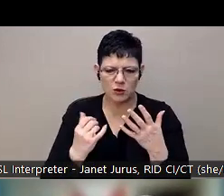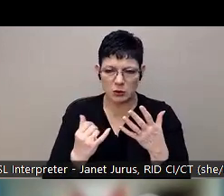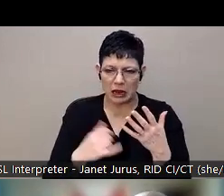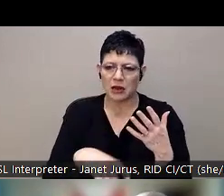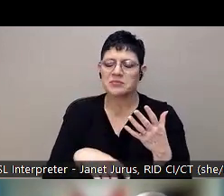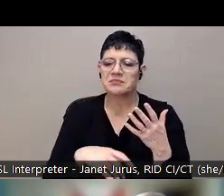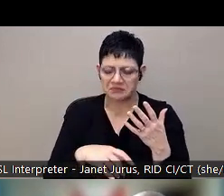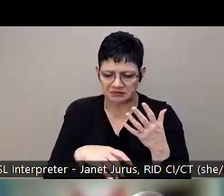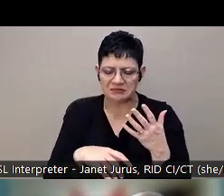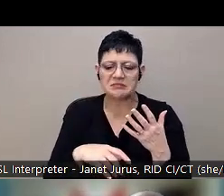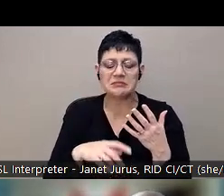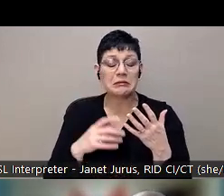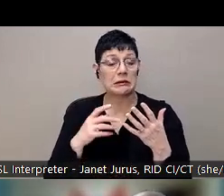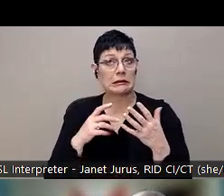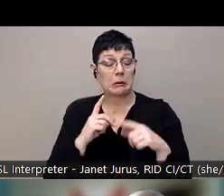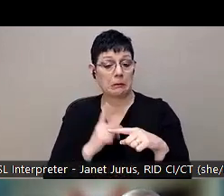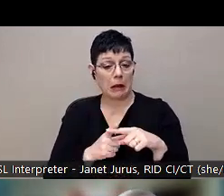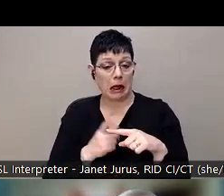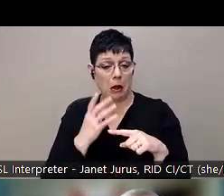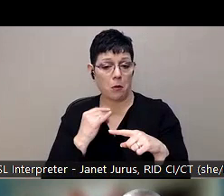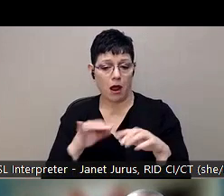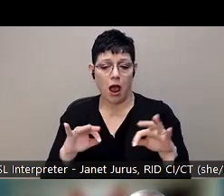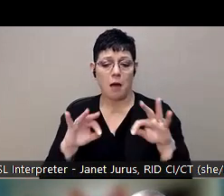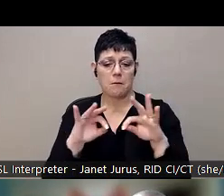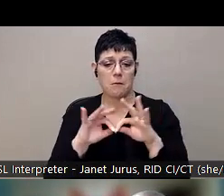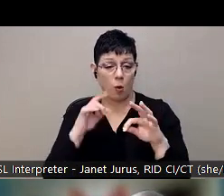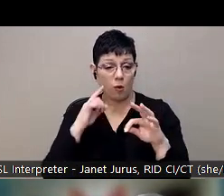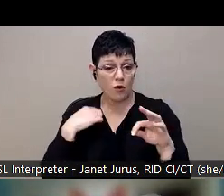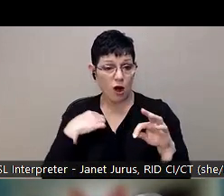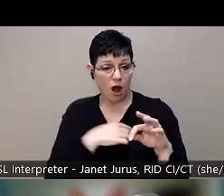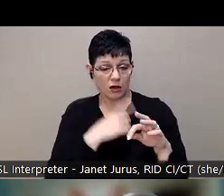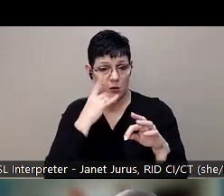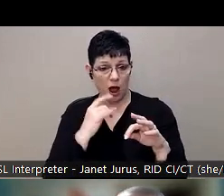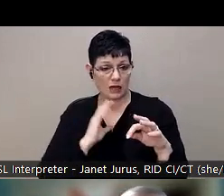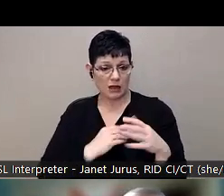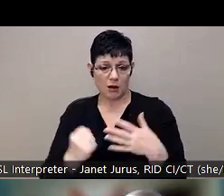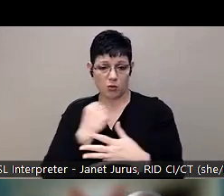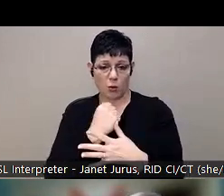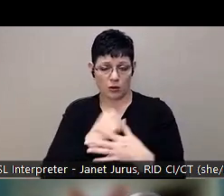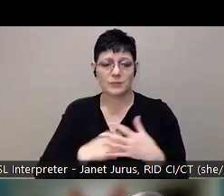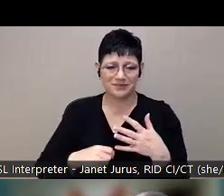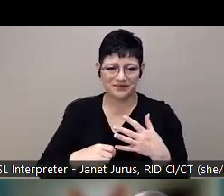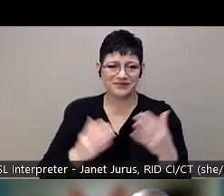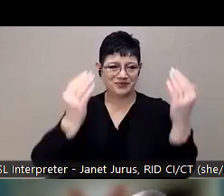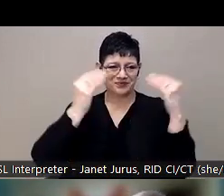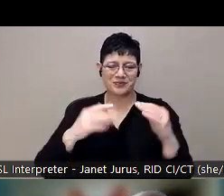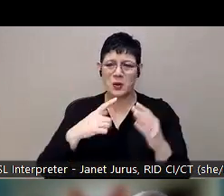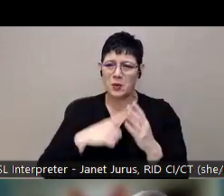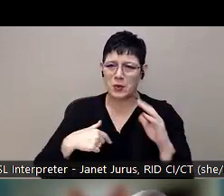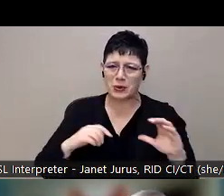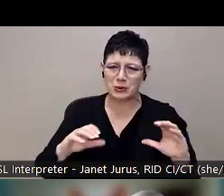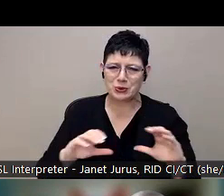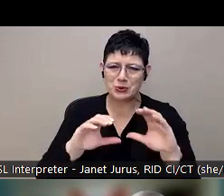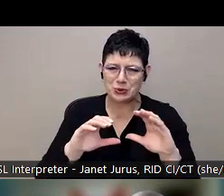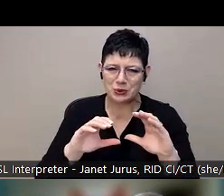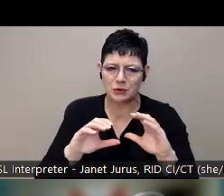and why it matters to us. So what we do, we'll start there, and we'll start with what is prevention.